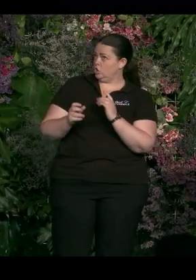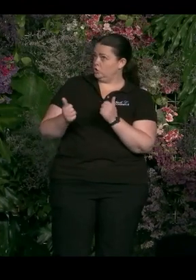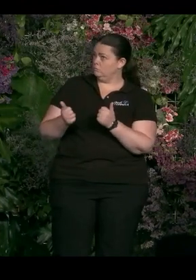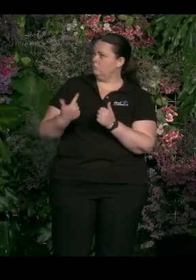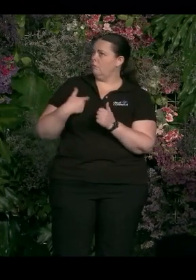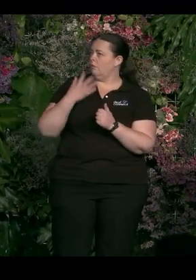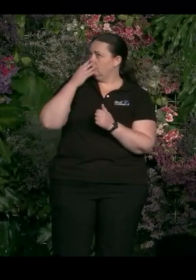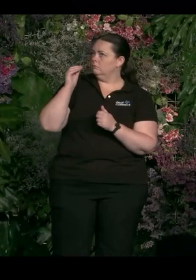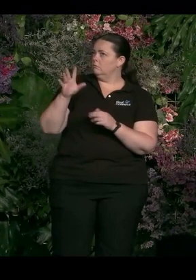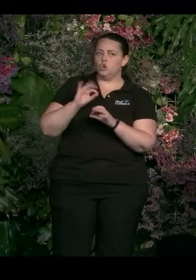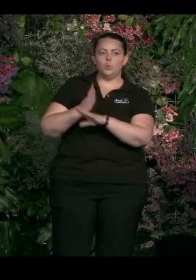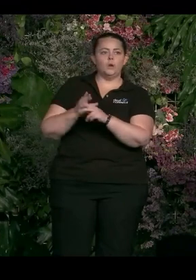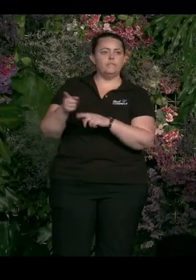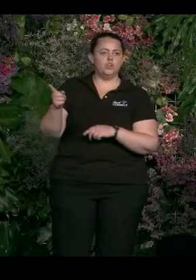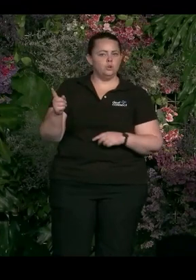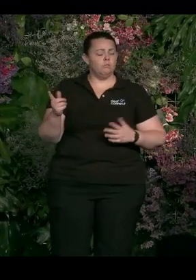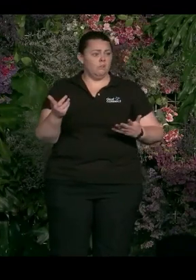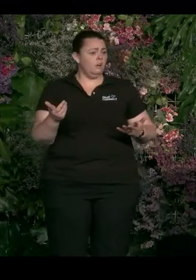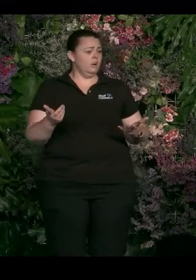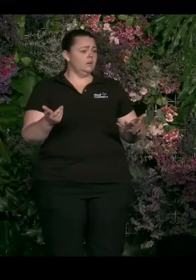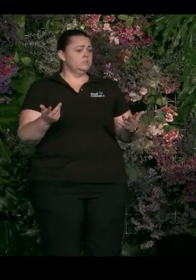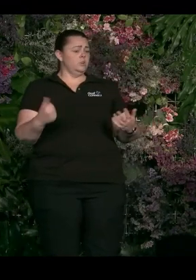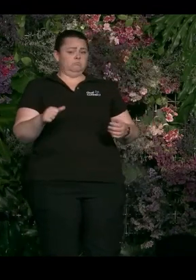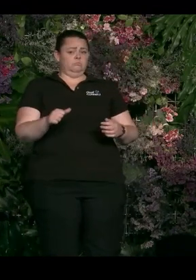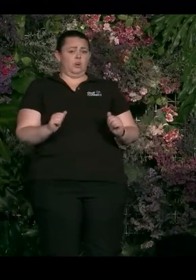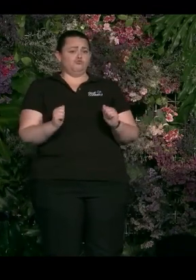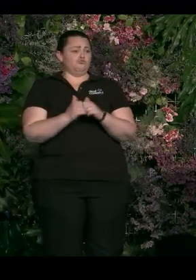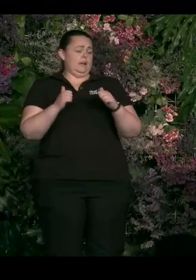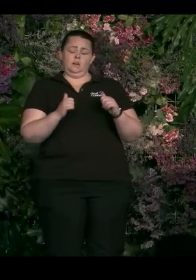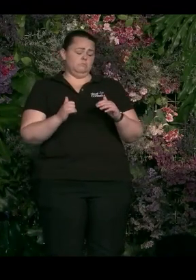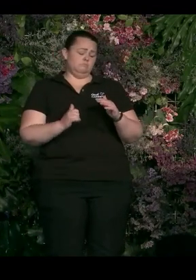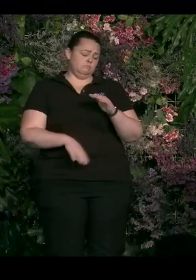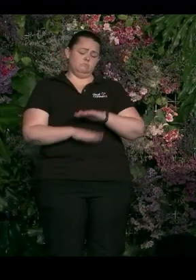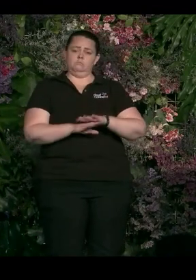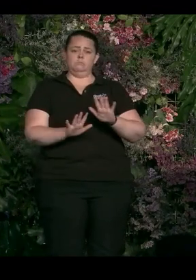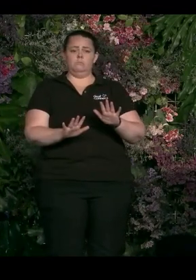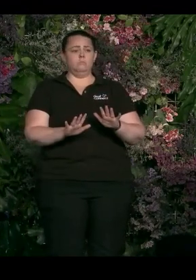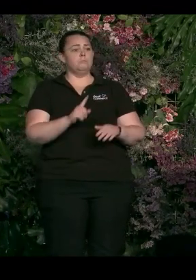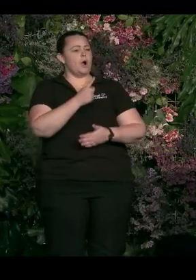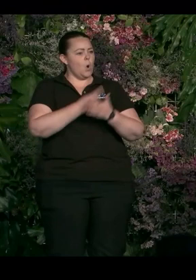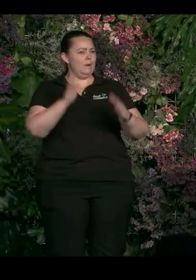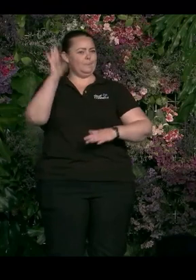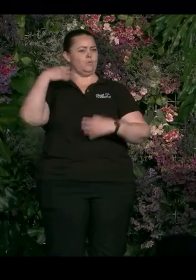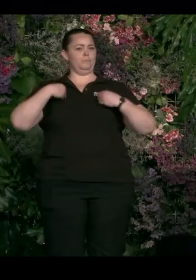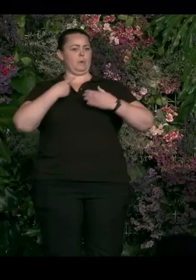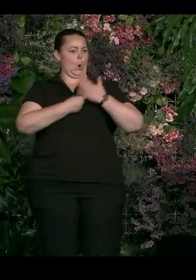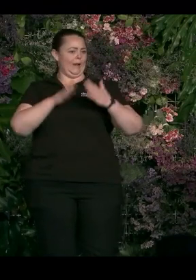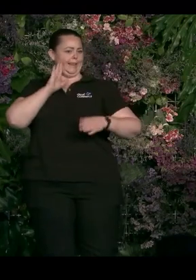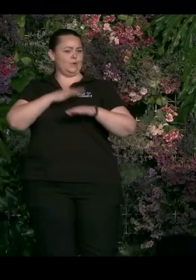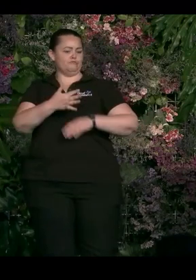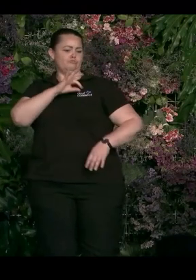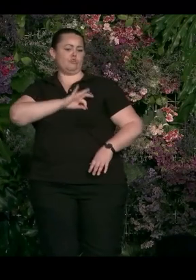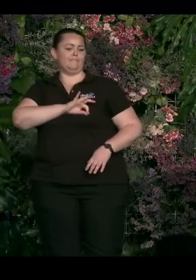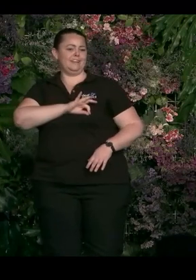right things in these models. So I completely agree with you 100%. But when I started, they wouldn't listen to anything except for profit. Now that